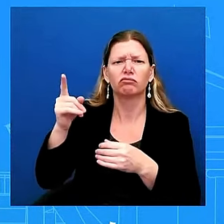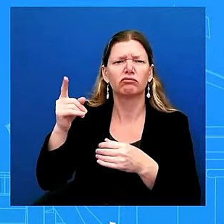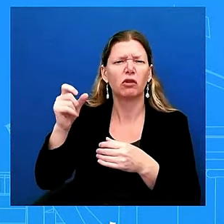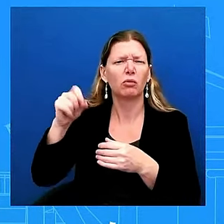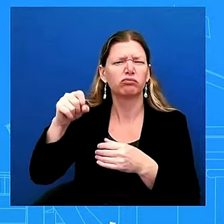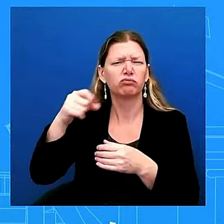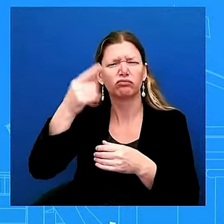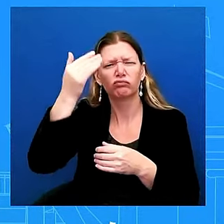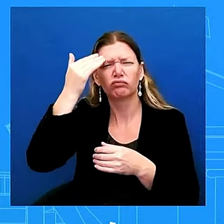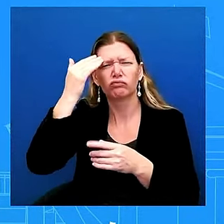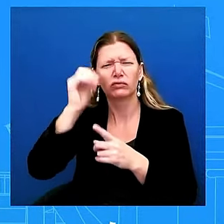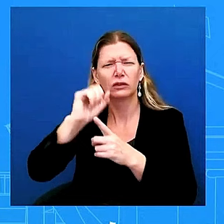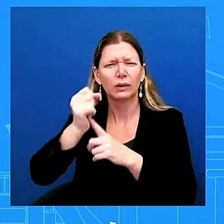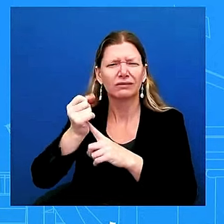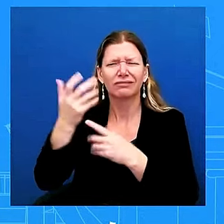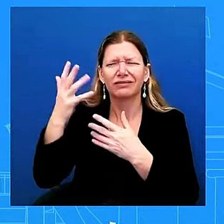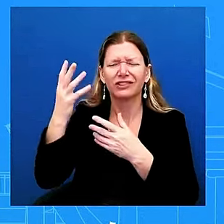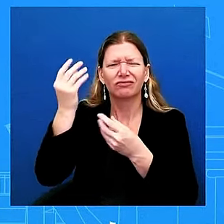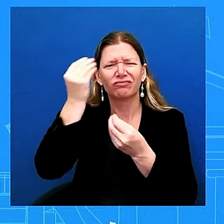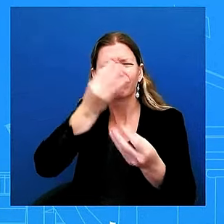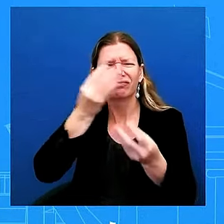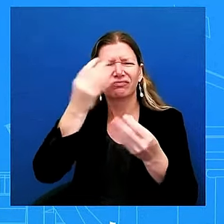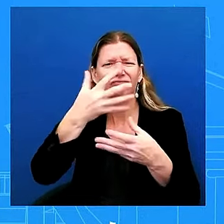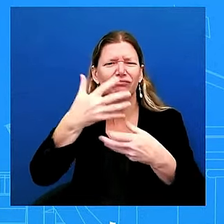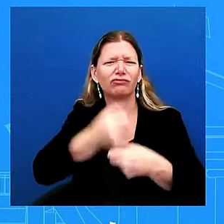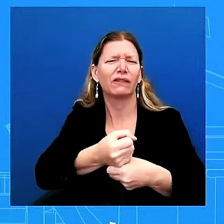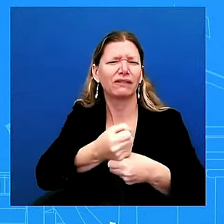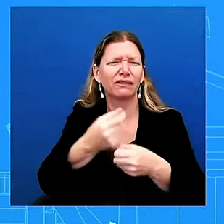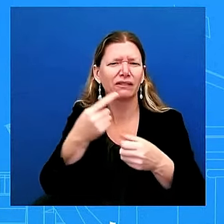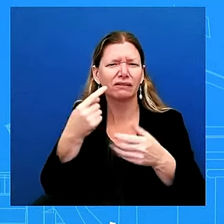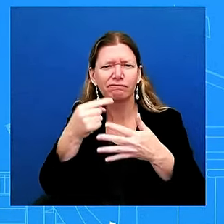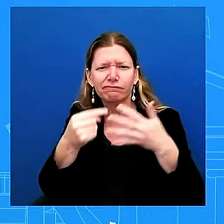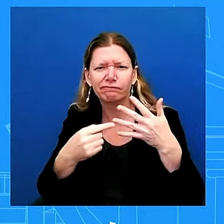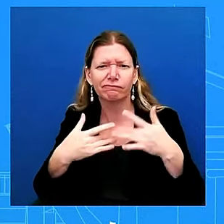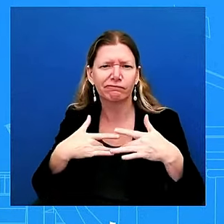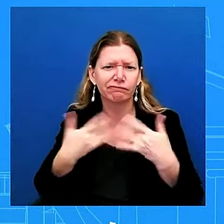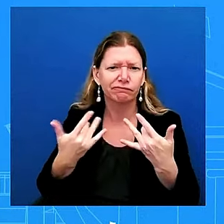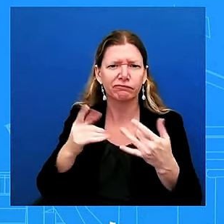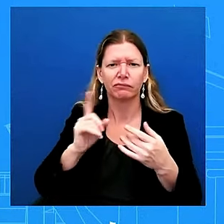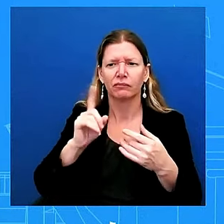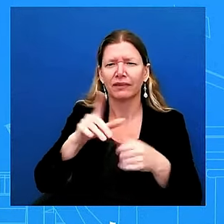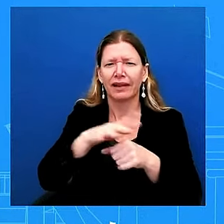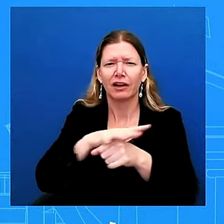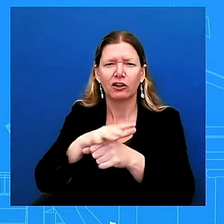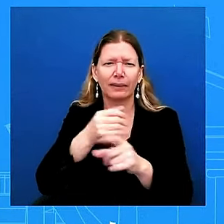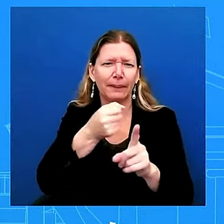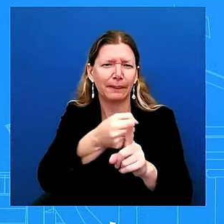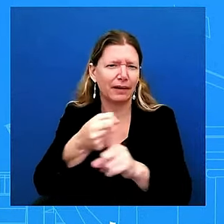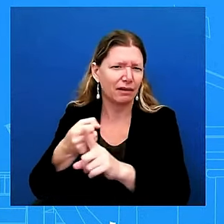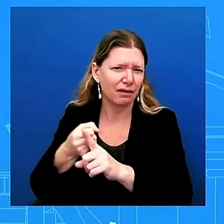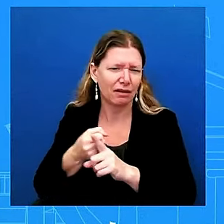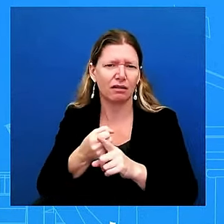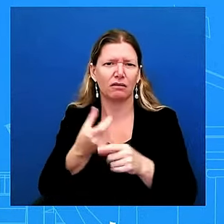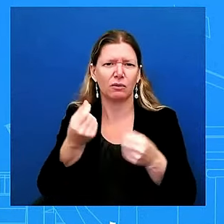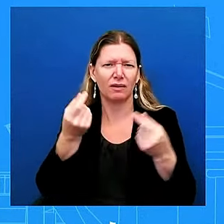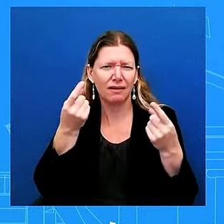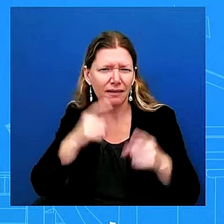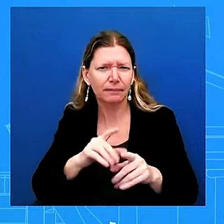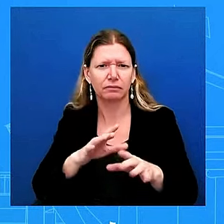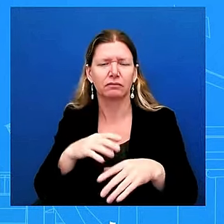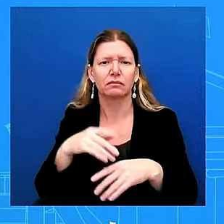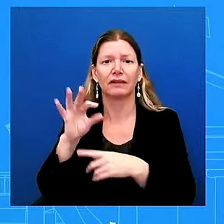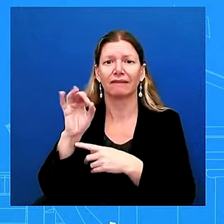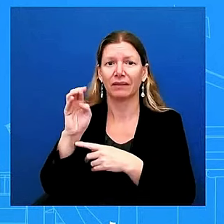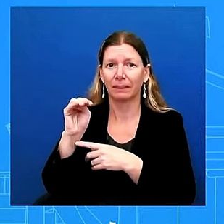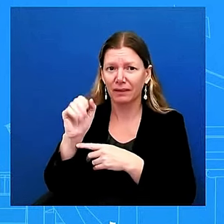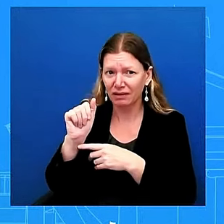aftermath uh she's going to get a briefing uh directly uh at fema at the fema center when she gets back she uh she